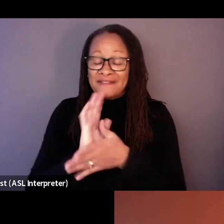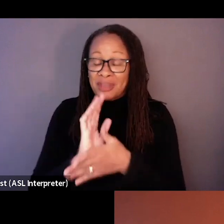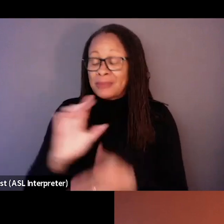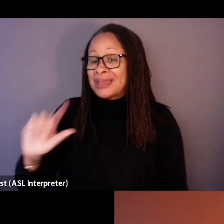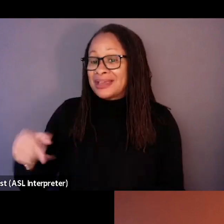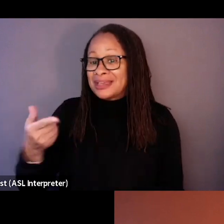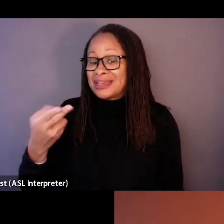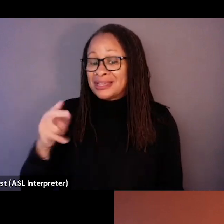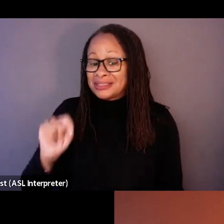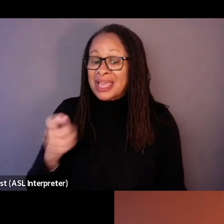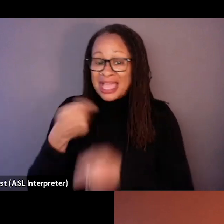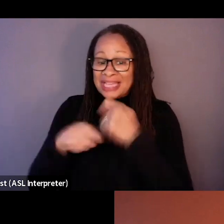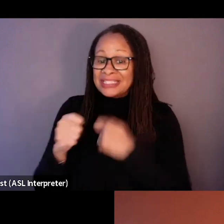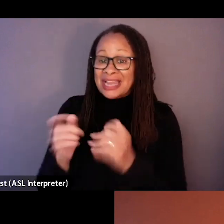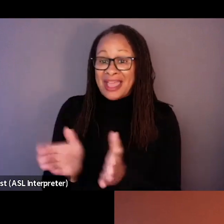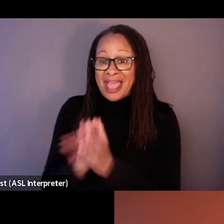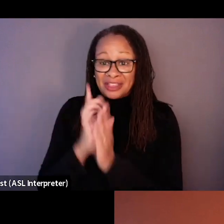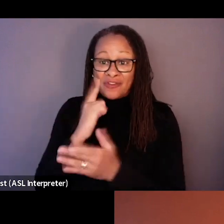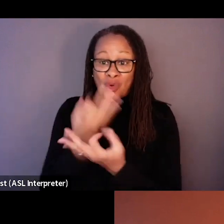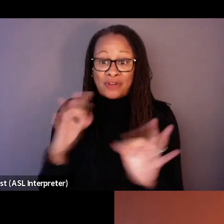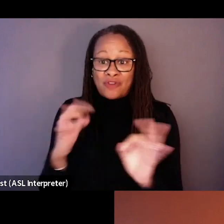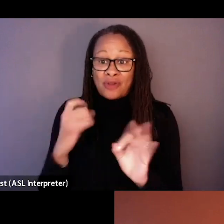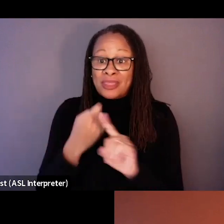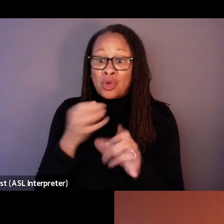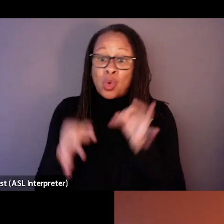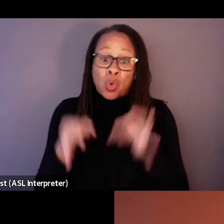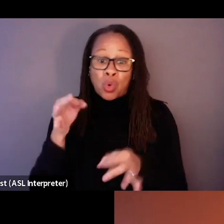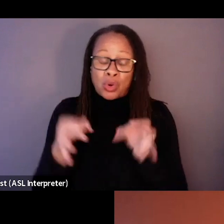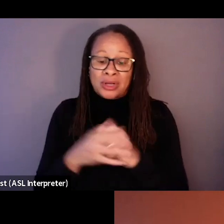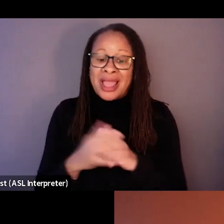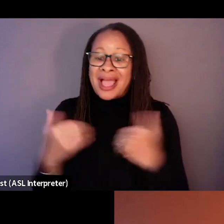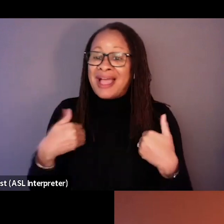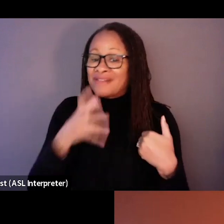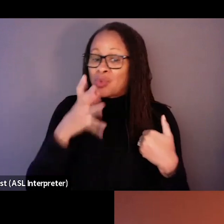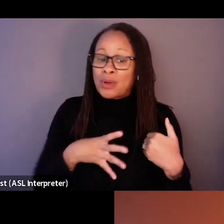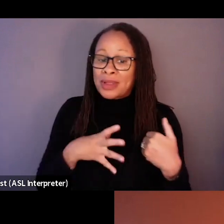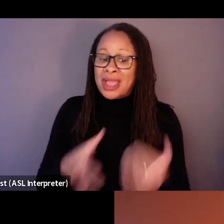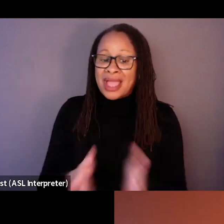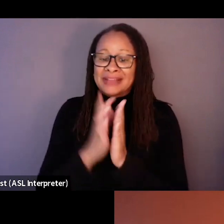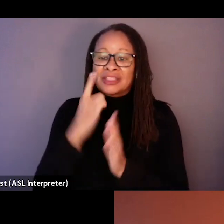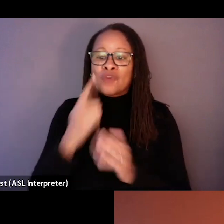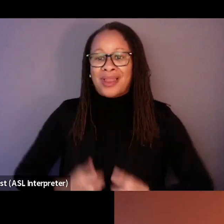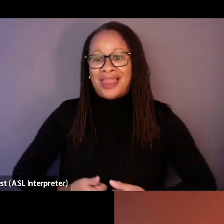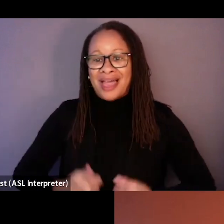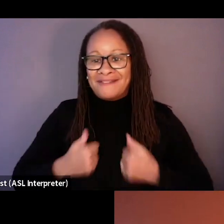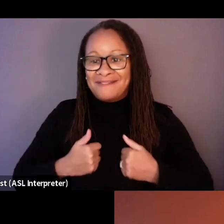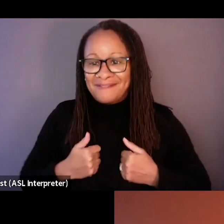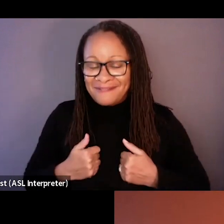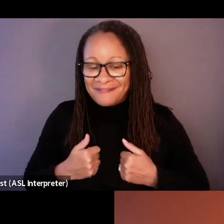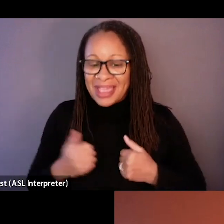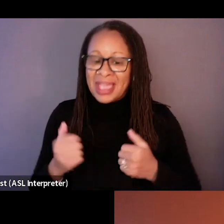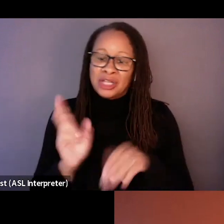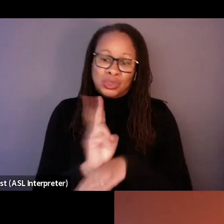of Ronit asking for her freedom from the, from the court, I had a woman asking for life. I just used the same